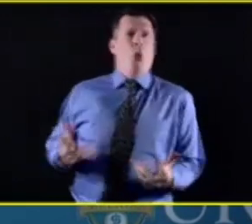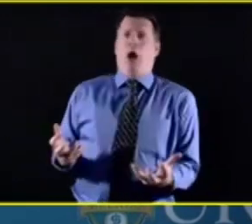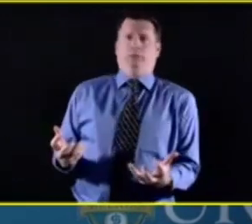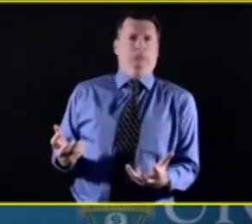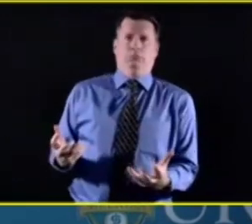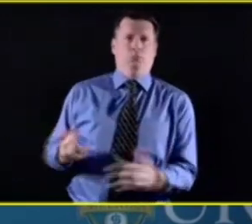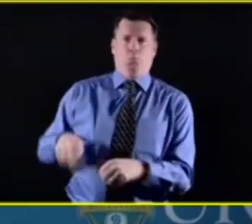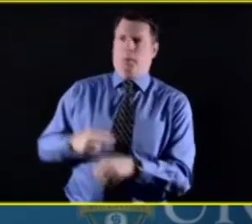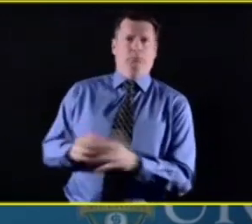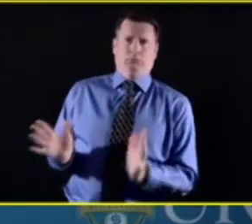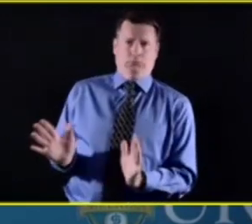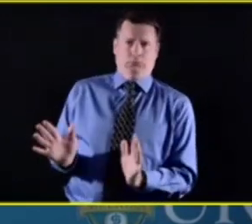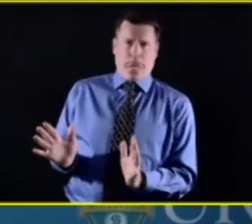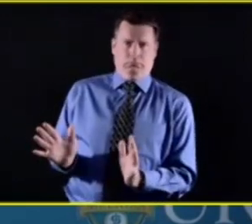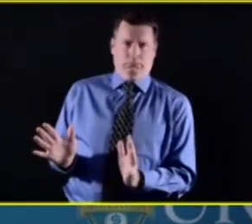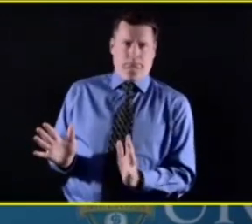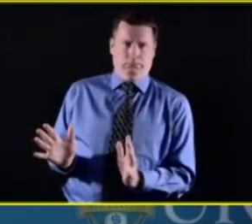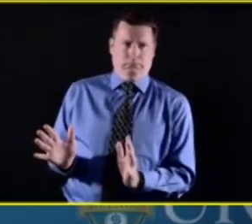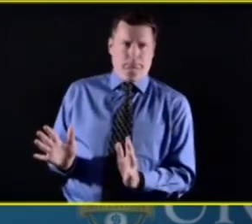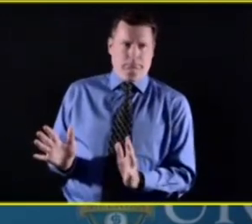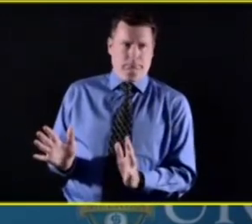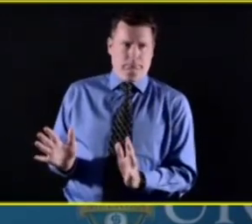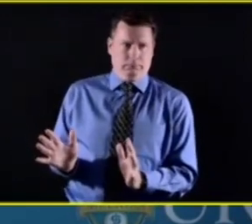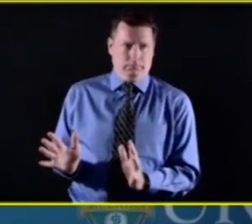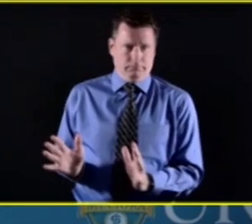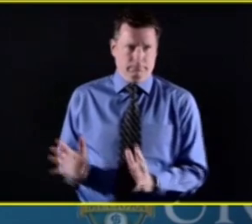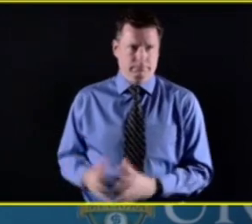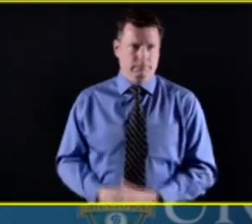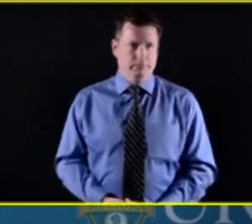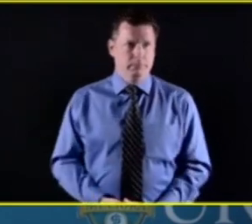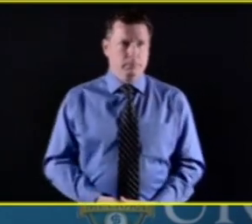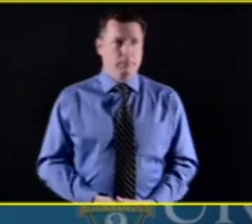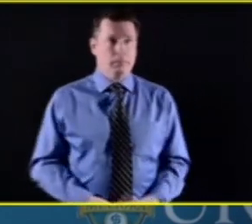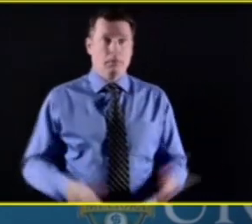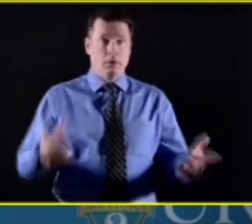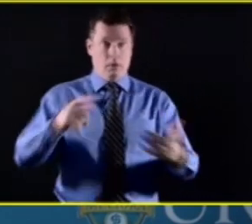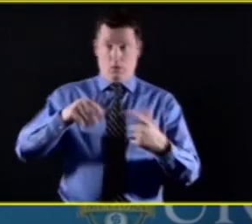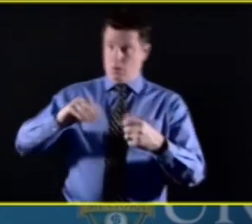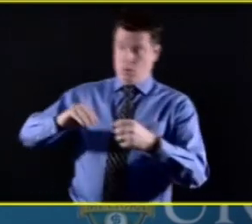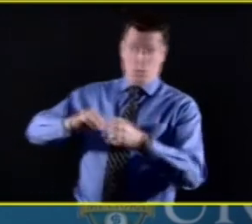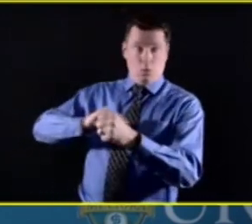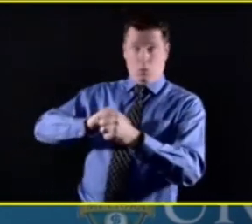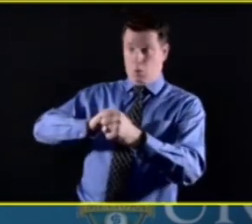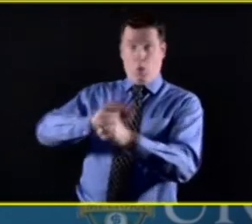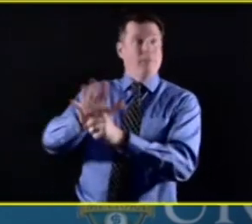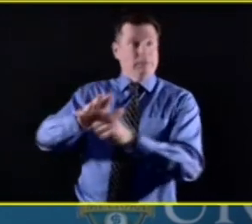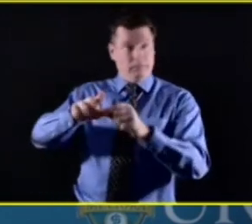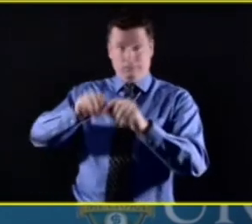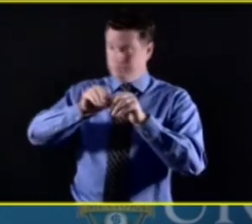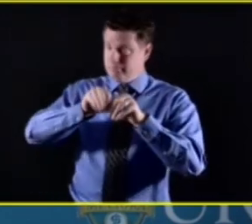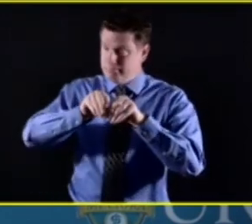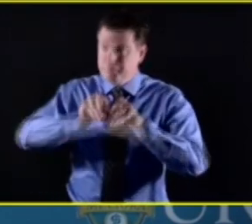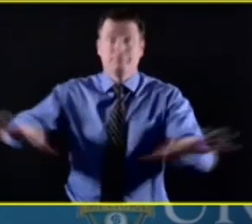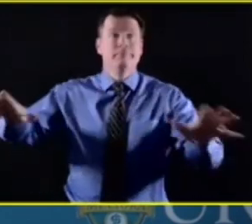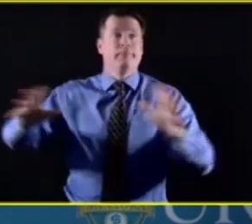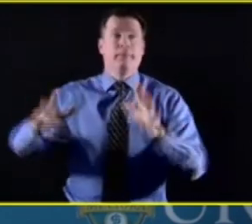was the case long before COVID, uh, that, uh, when people became disconnected socially from others, that they were,